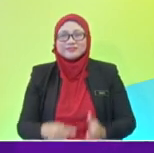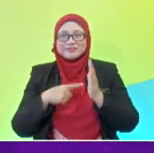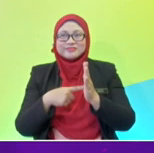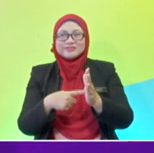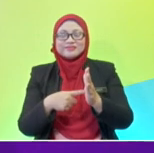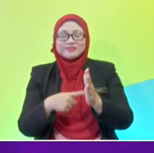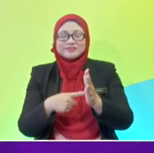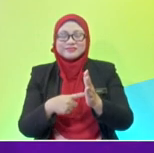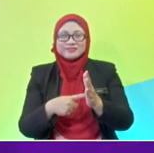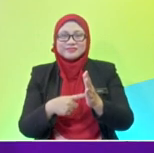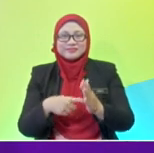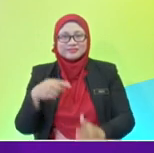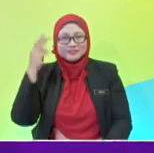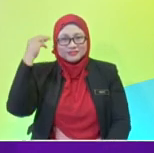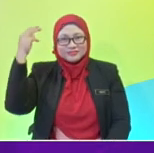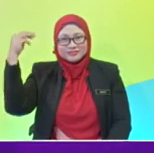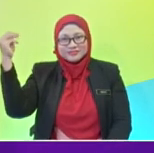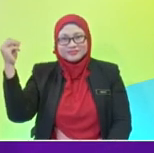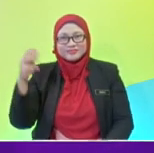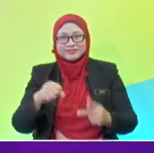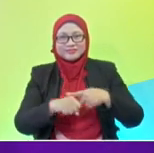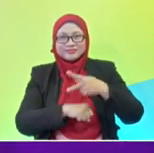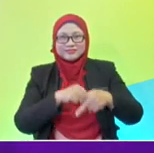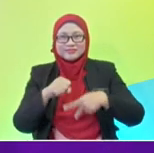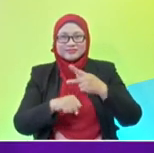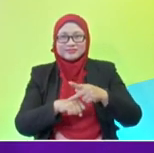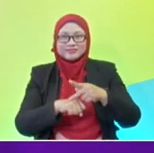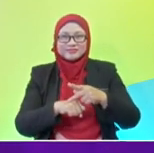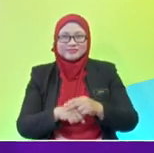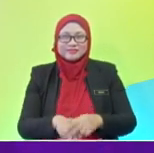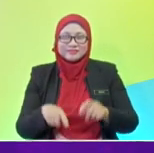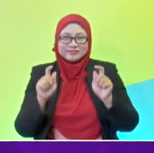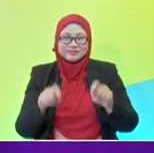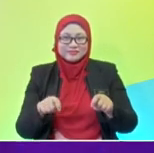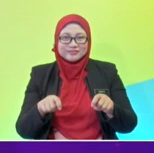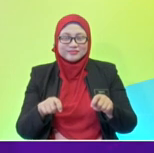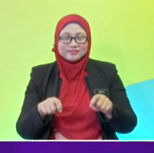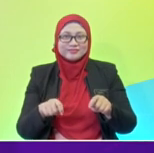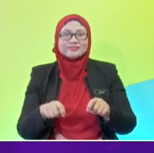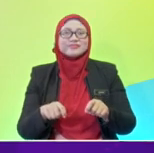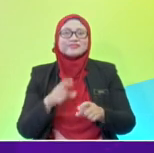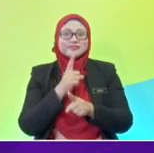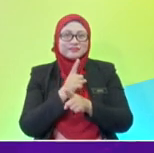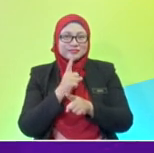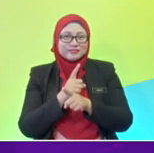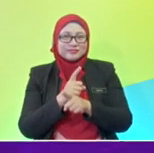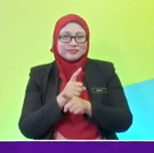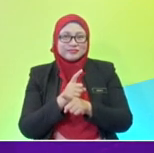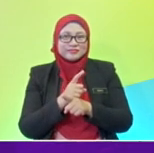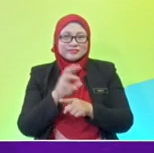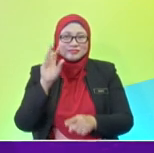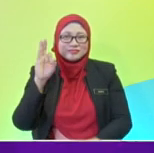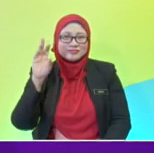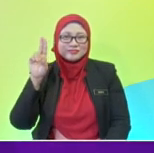Ah, there you go. In writing, remember, you have to be careful of your punctuation, capitalization, like what Akasha did, Fun Land.